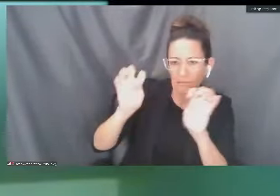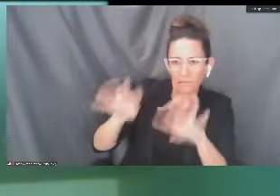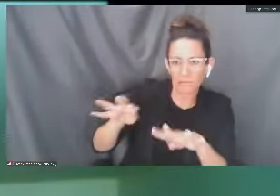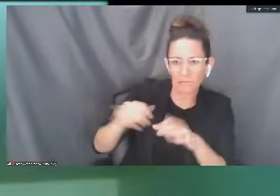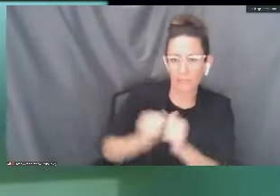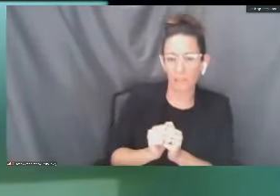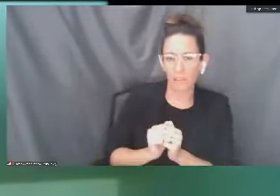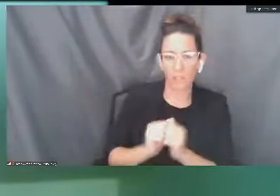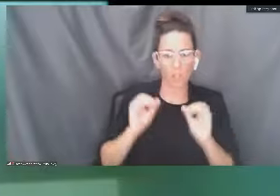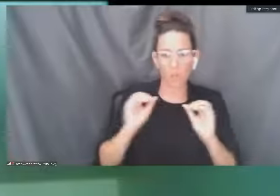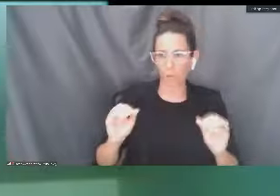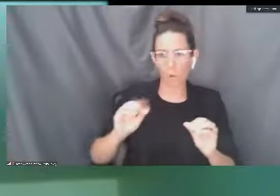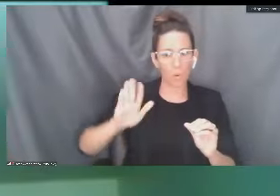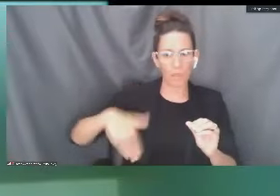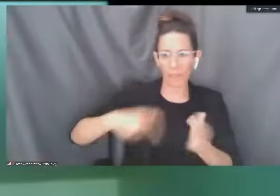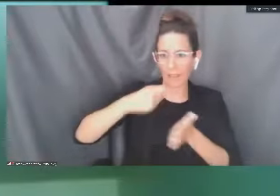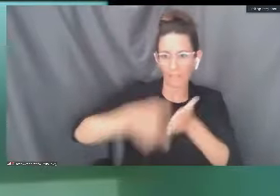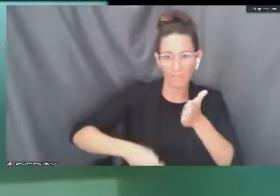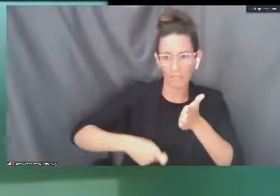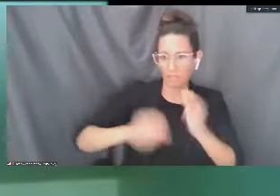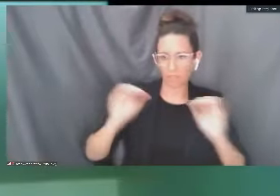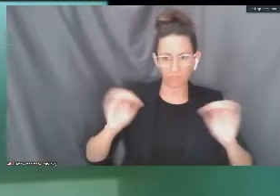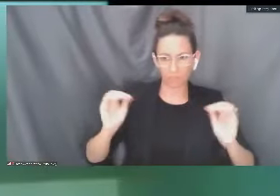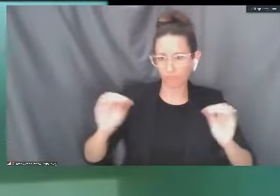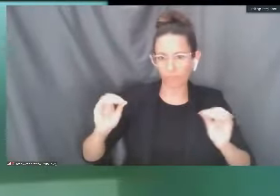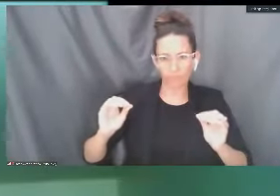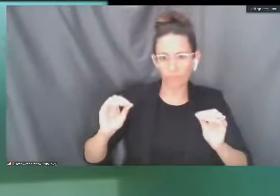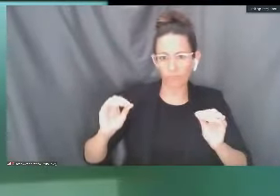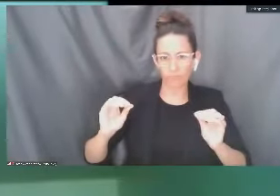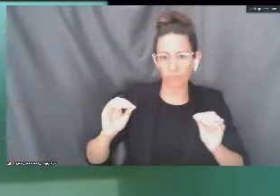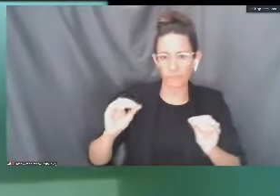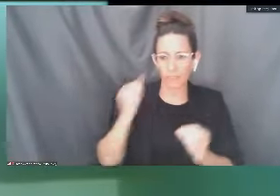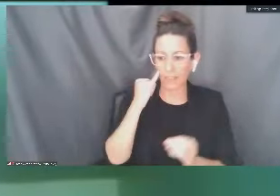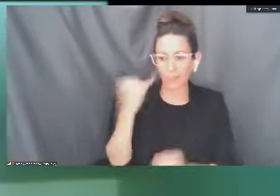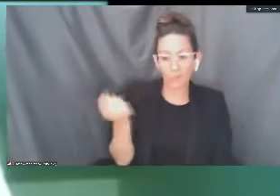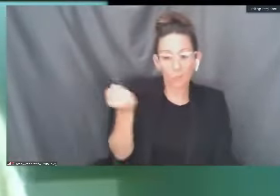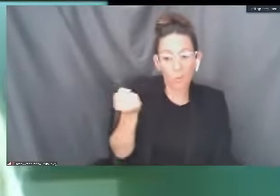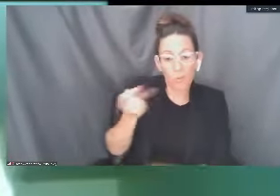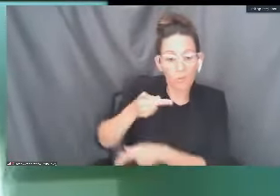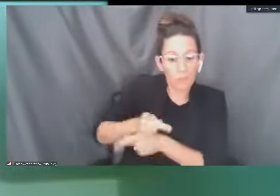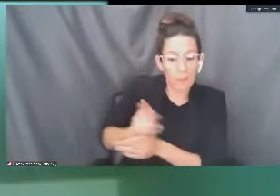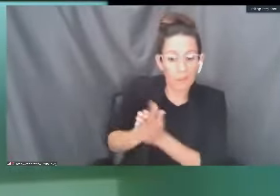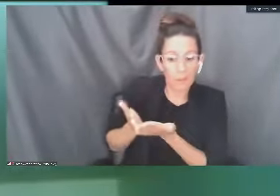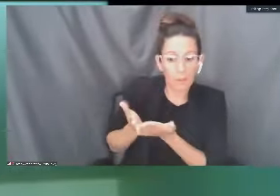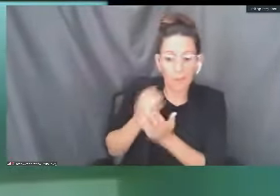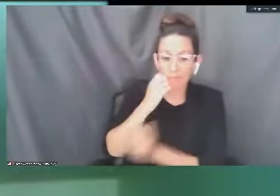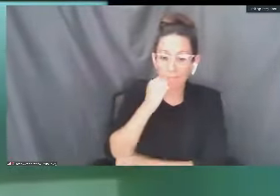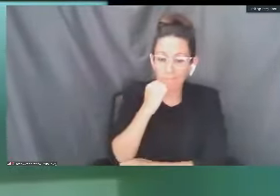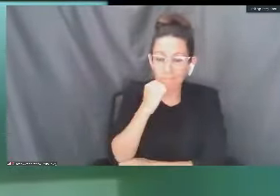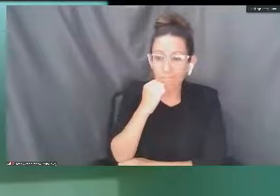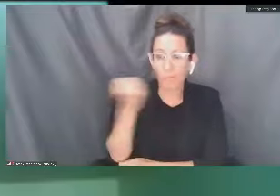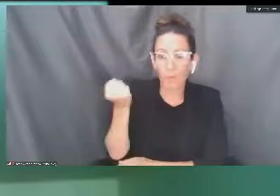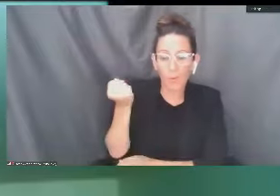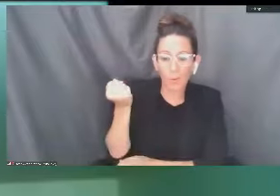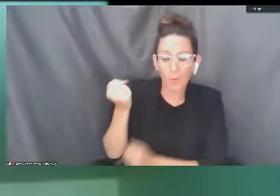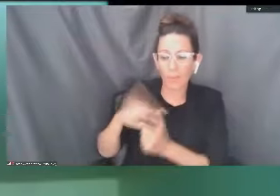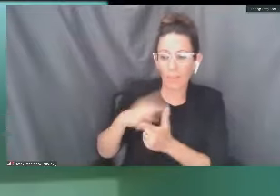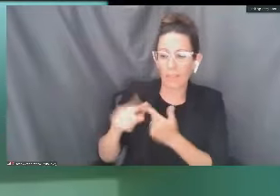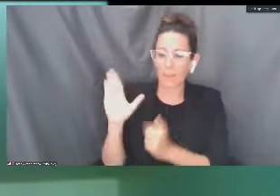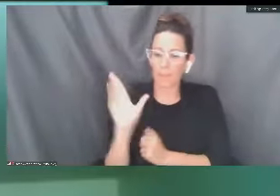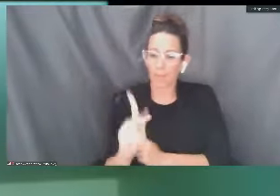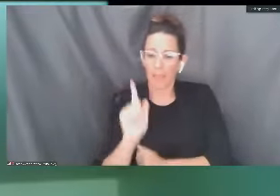But no late fees will be applied, so you don't have to worry about that. If you want to just hang on to them and return them later, you're free to do so.